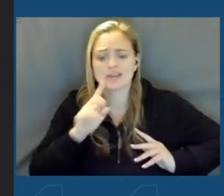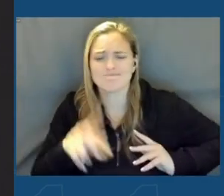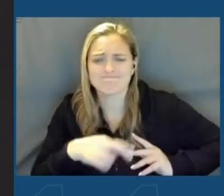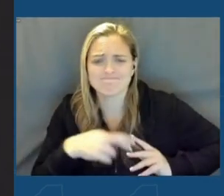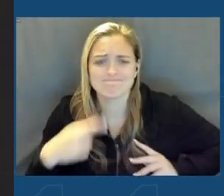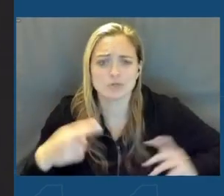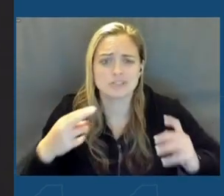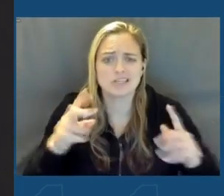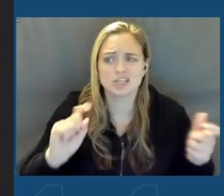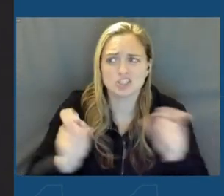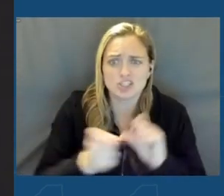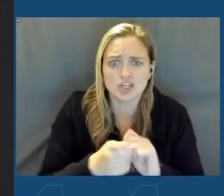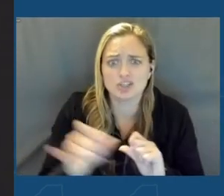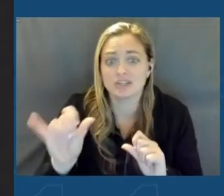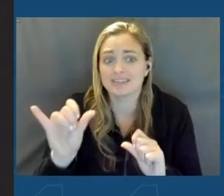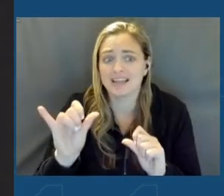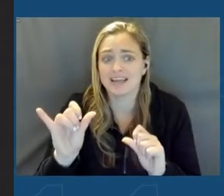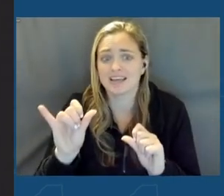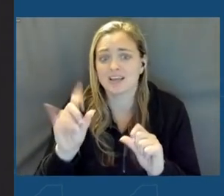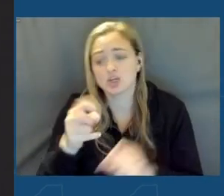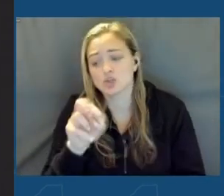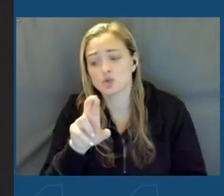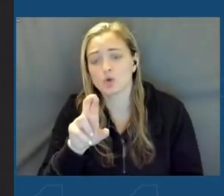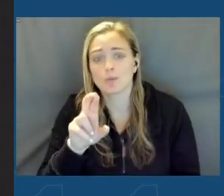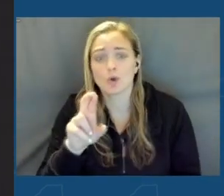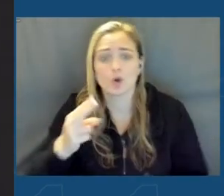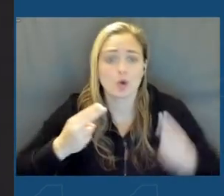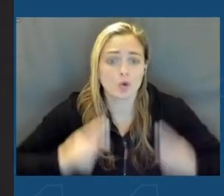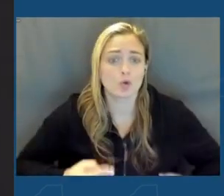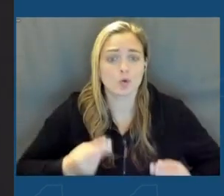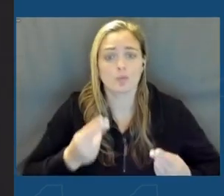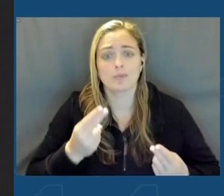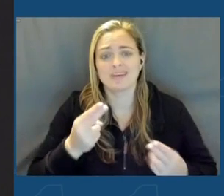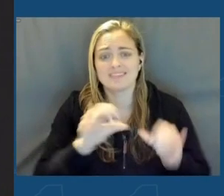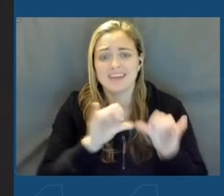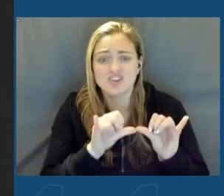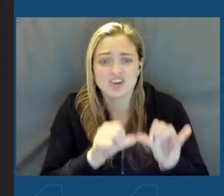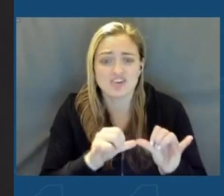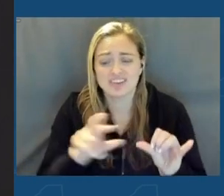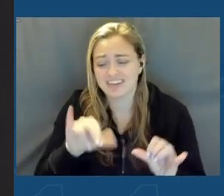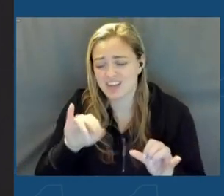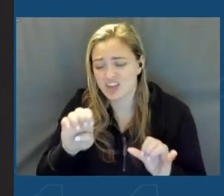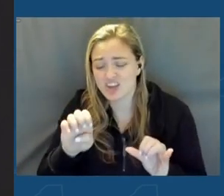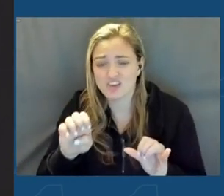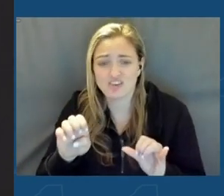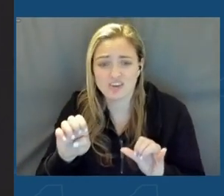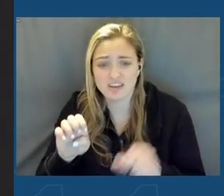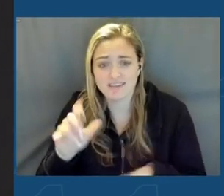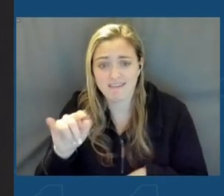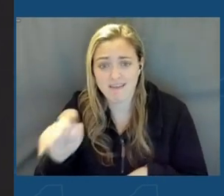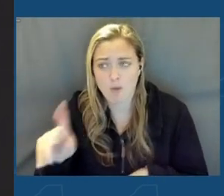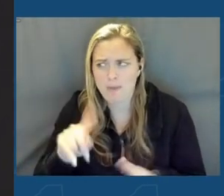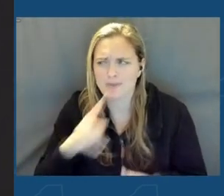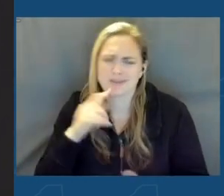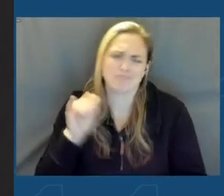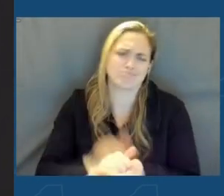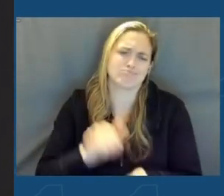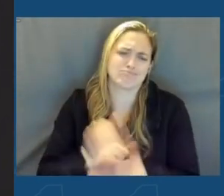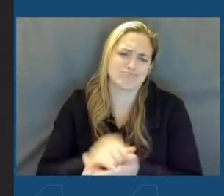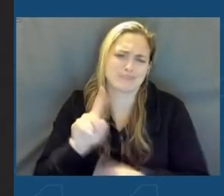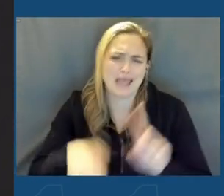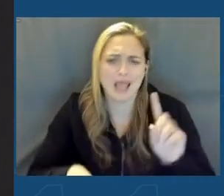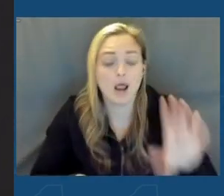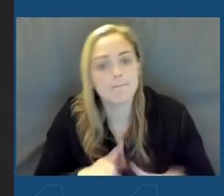the senator mentioned, like superhuman engineering feats like the Erie Canal. People said it couldn't be done at all. But also, we have that